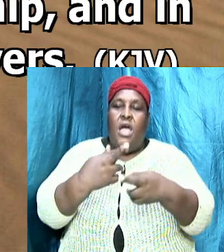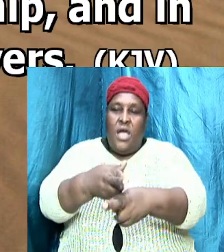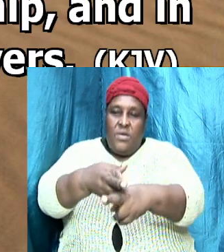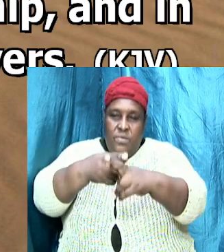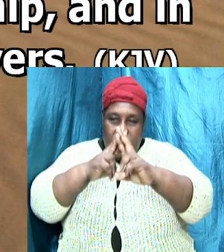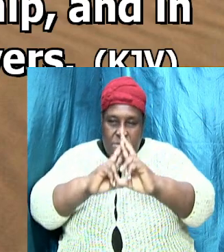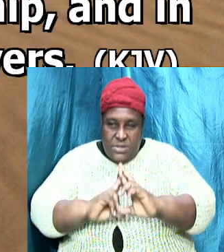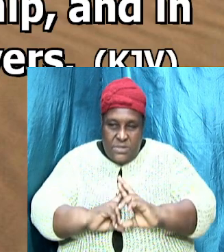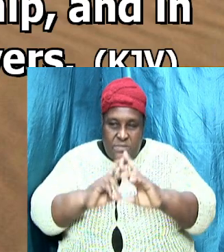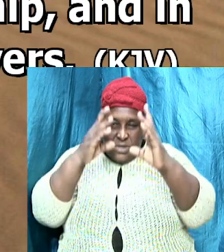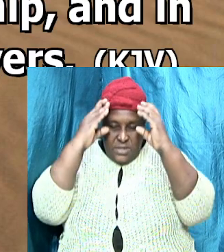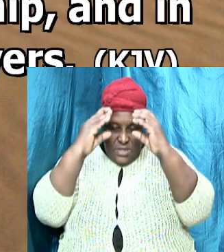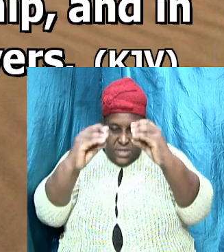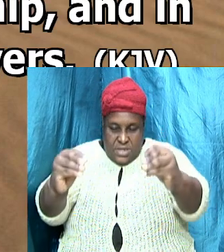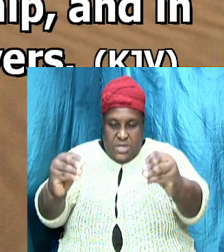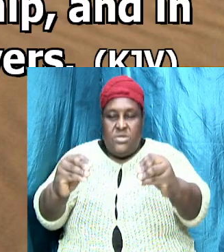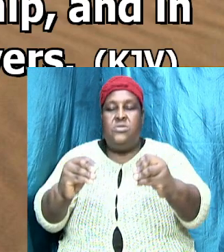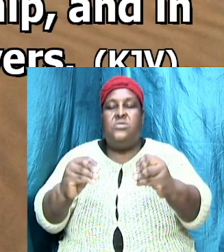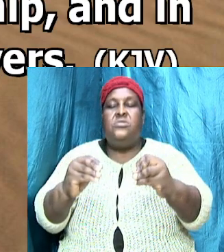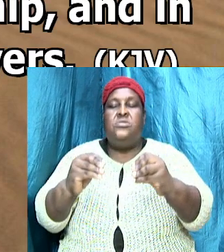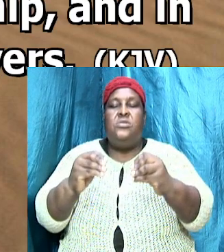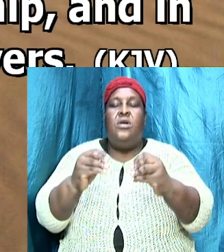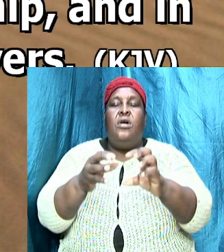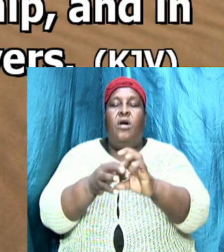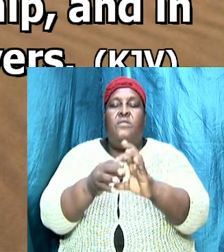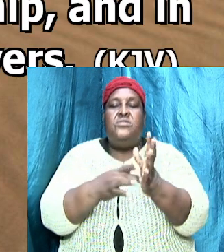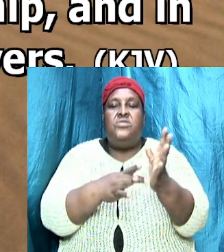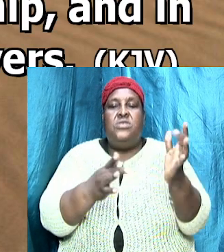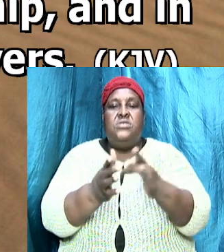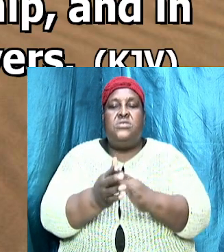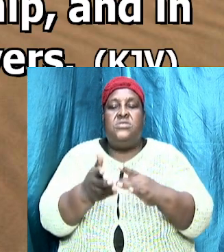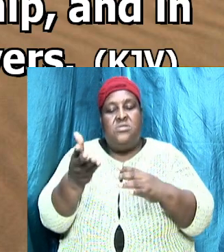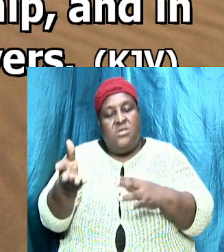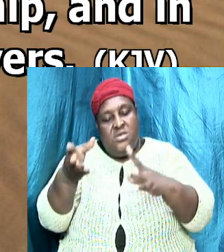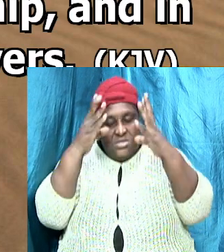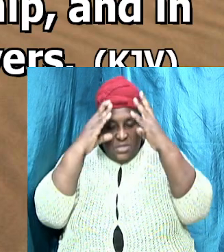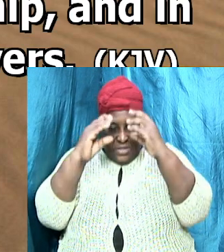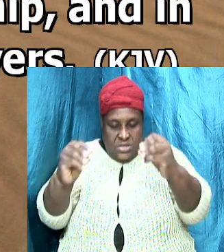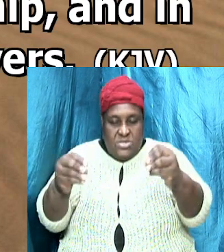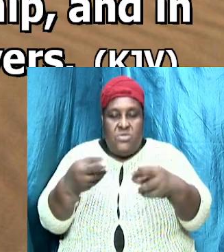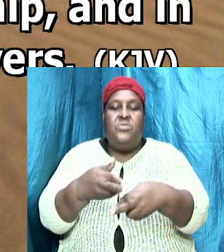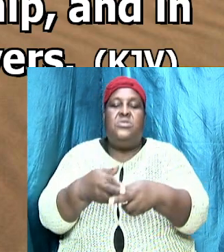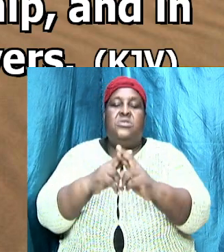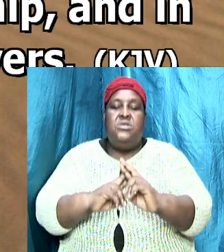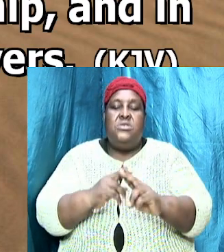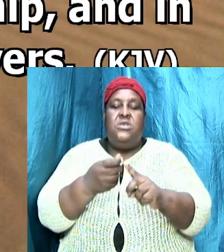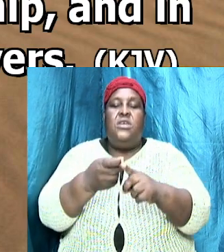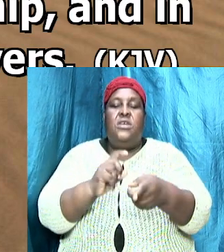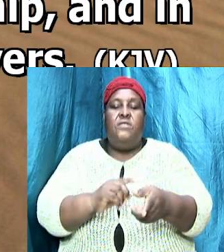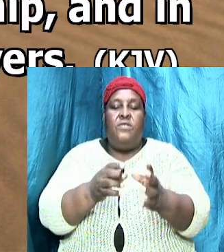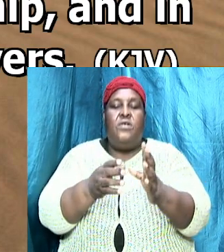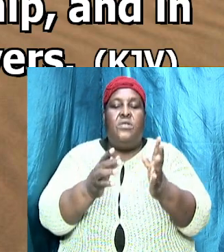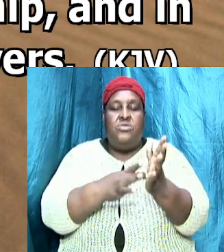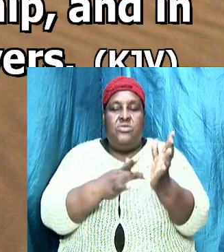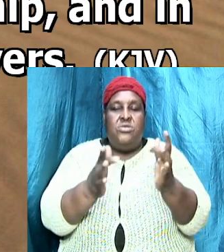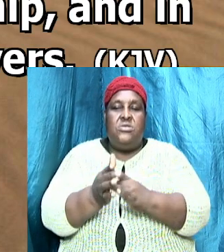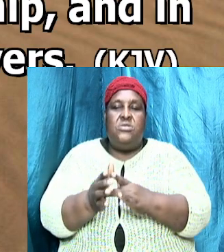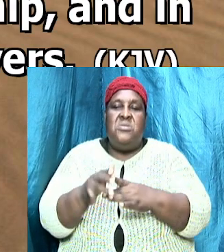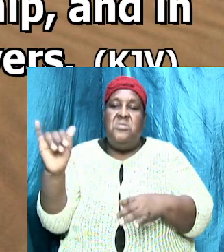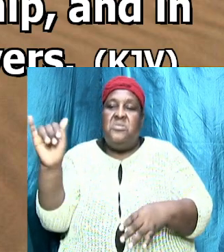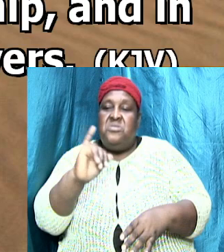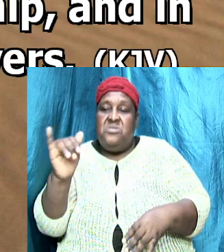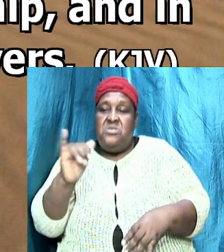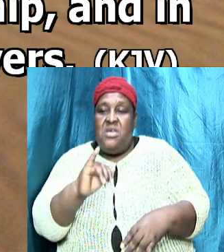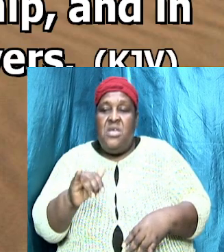the teachings of Jesus Christ these teachings that they received from Jesus Christ were the same things that